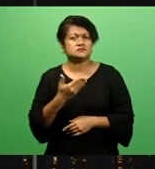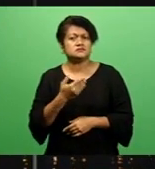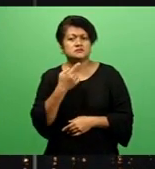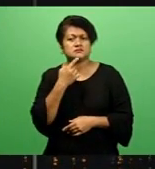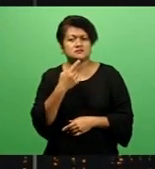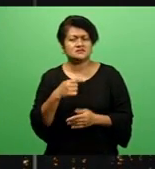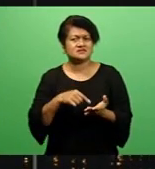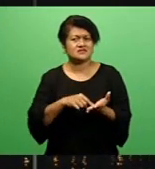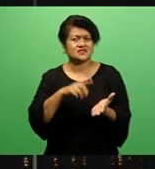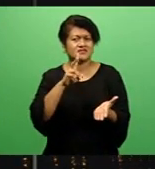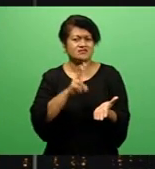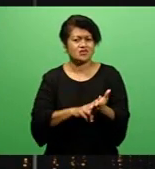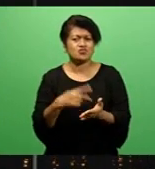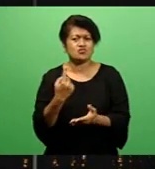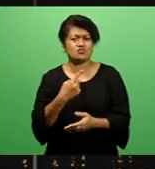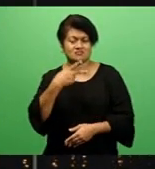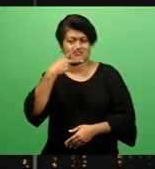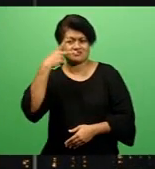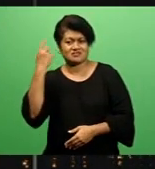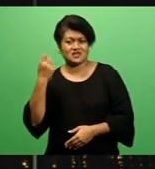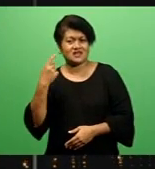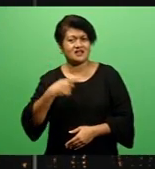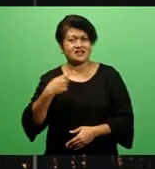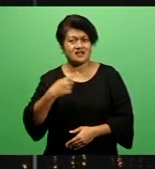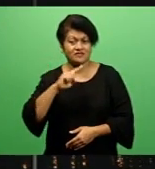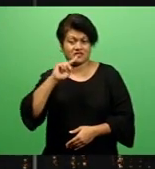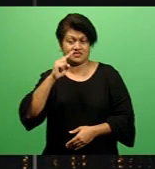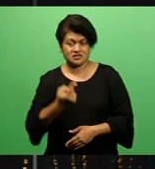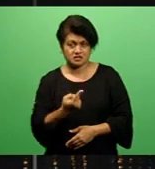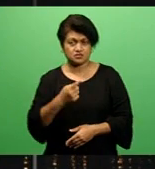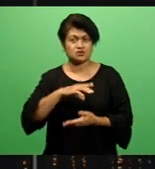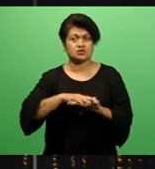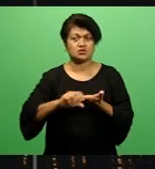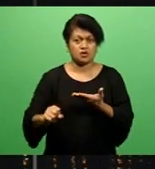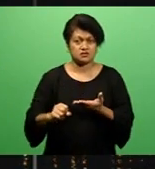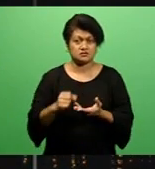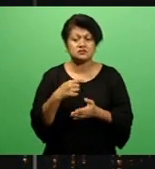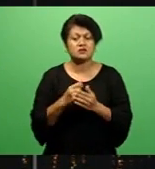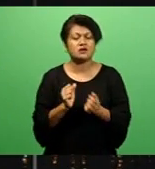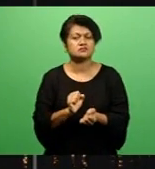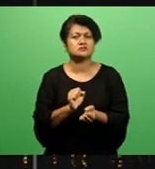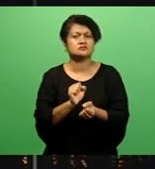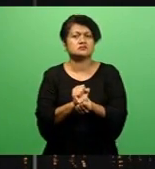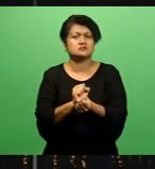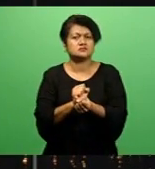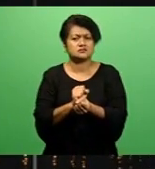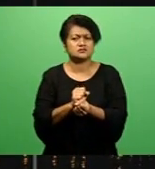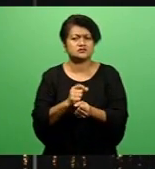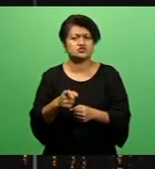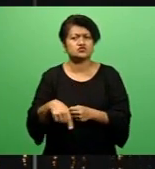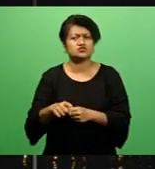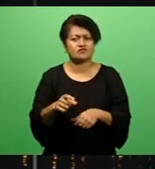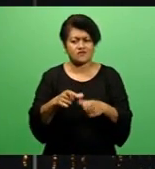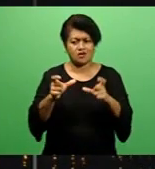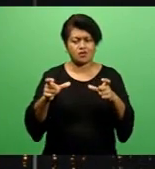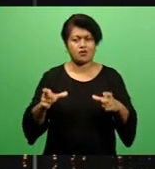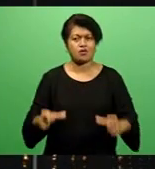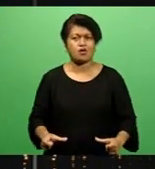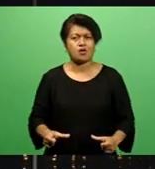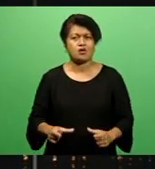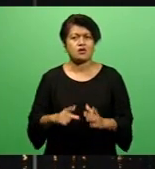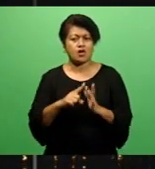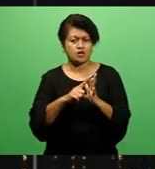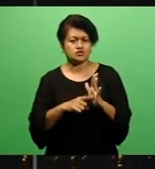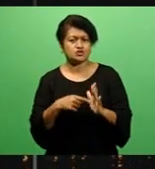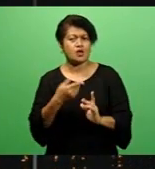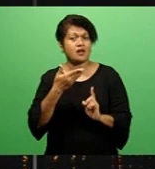who stole more than $11,000, has been handed a custodial sentence by the Sufa Magistrate's Court. Chone Silaira pleaded